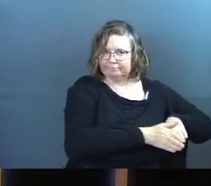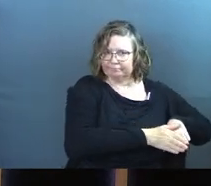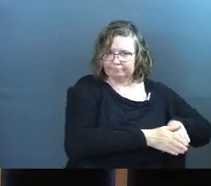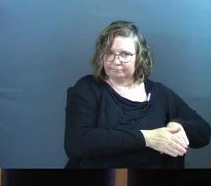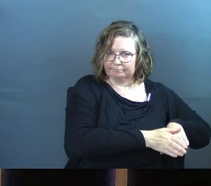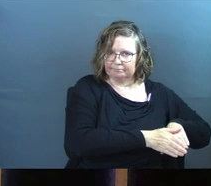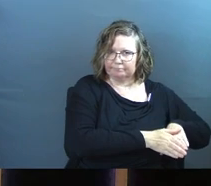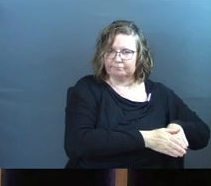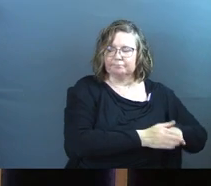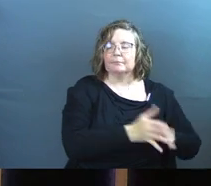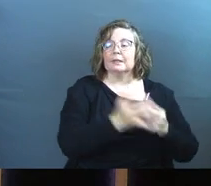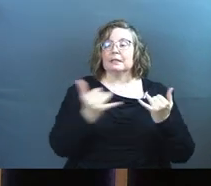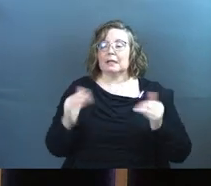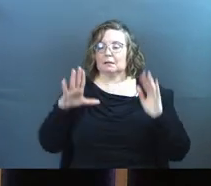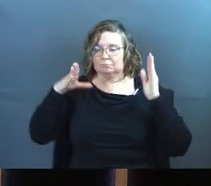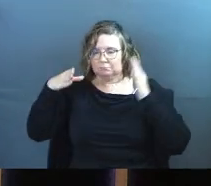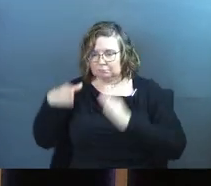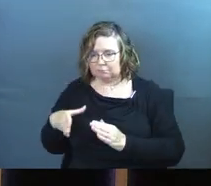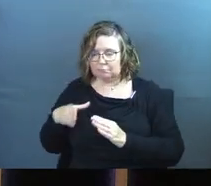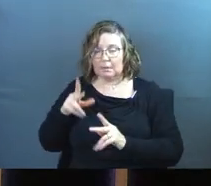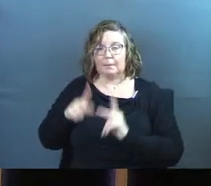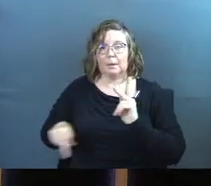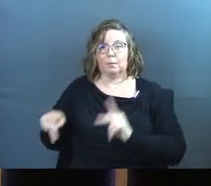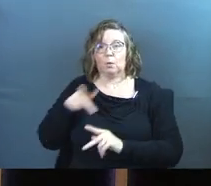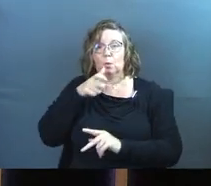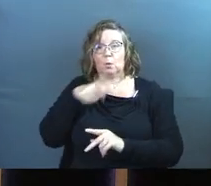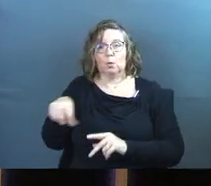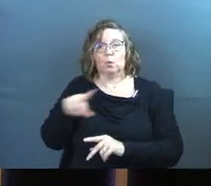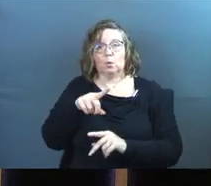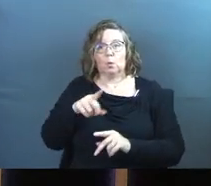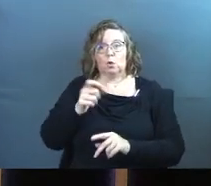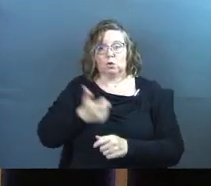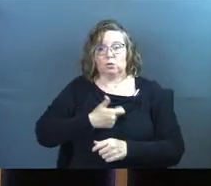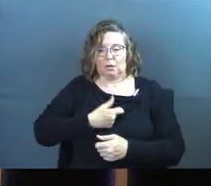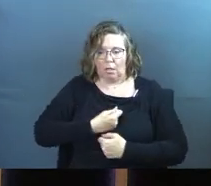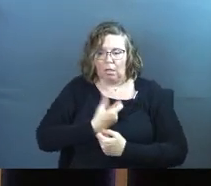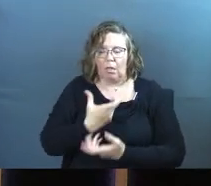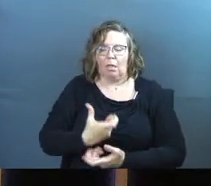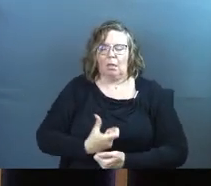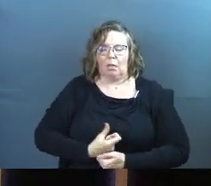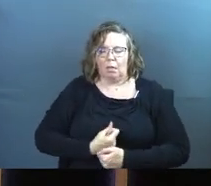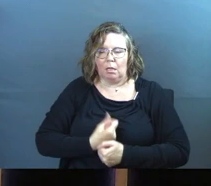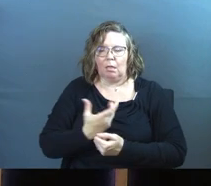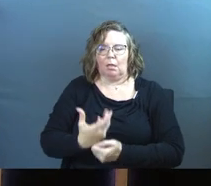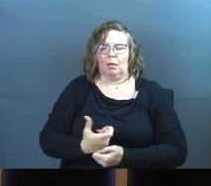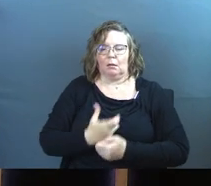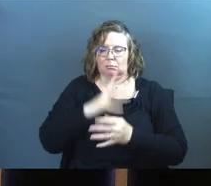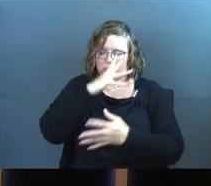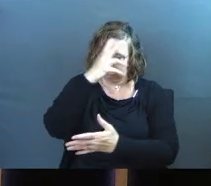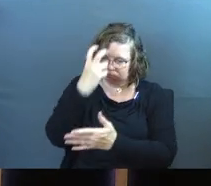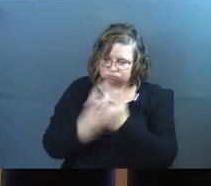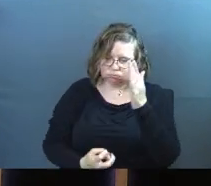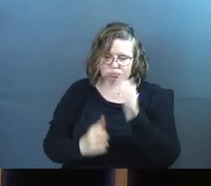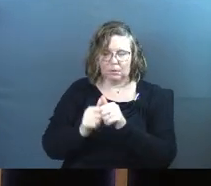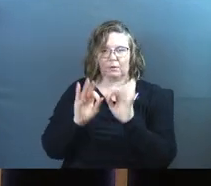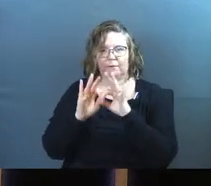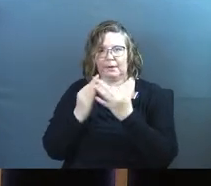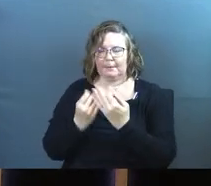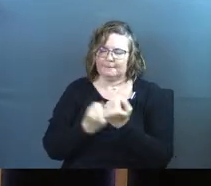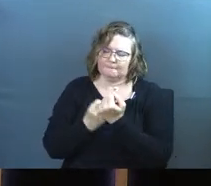Today I'm speaking specifically to those of you who have poured yourself so deeply into your family